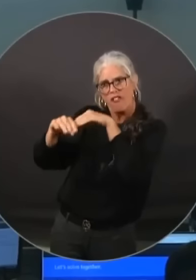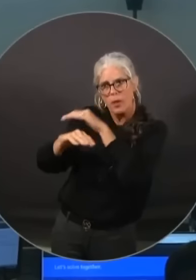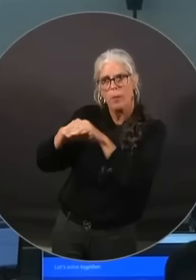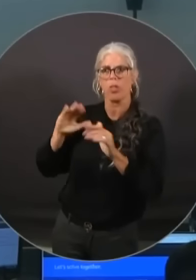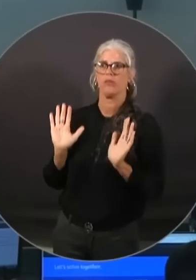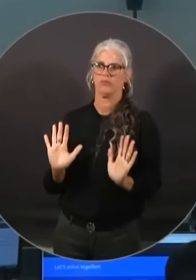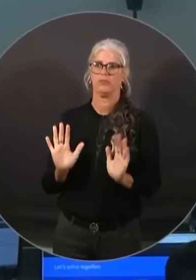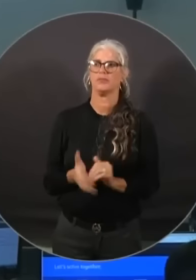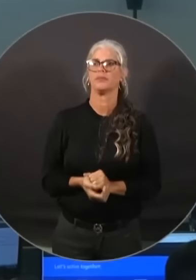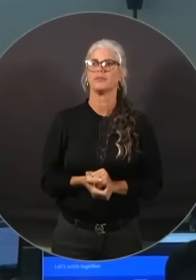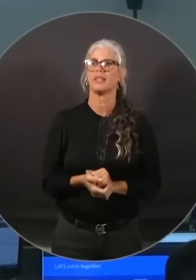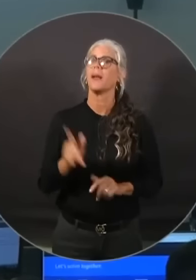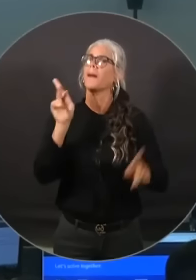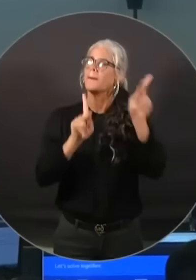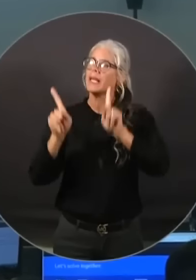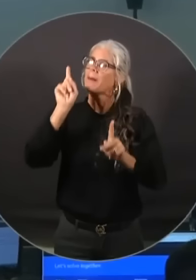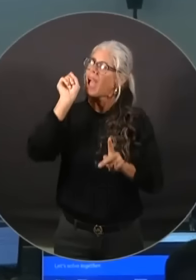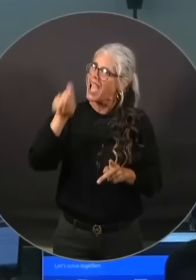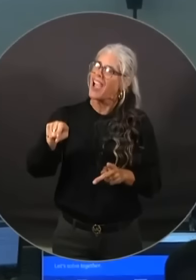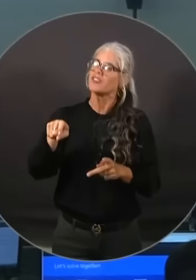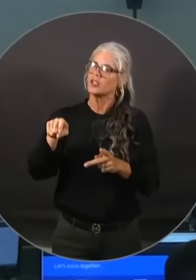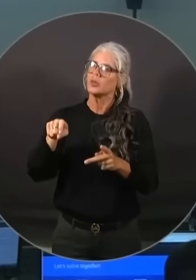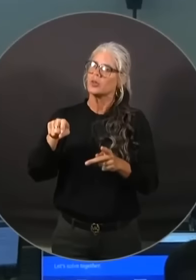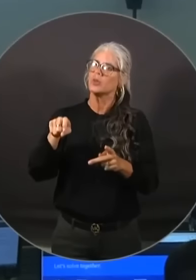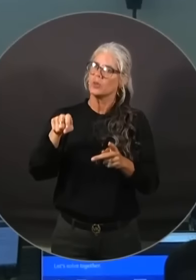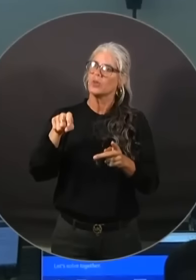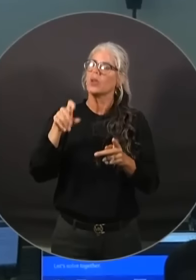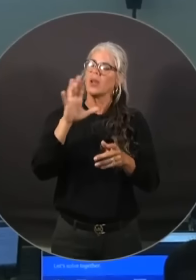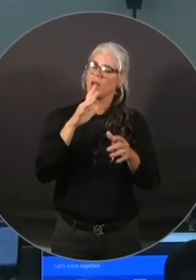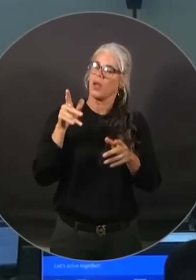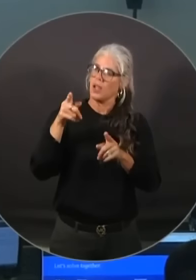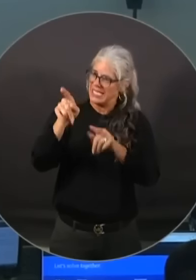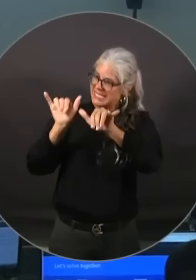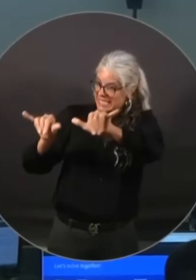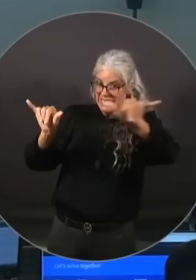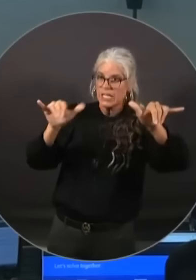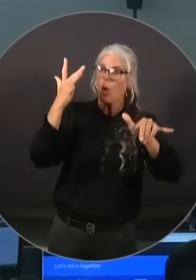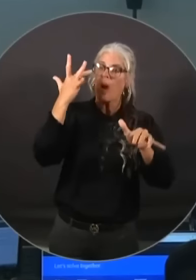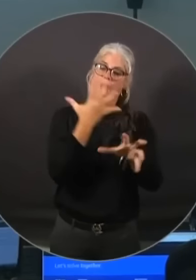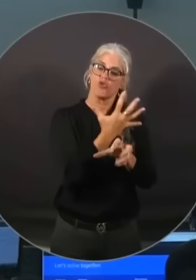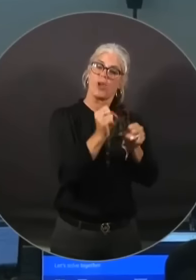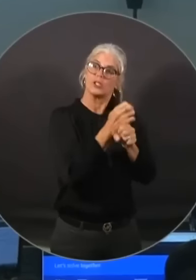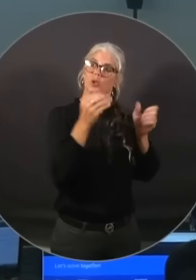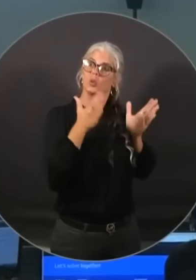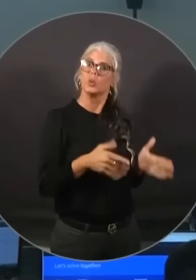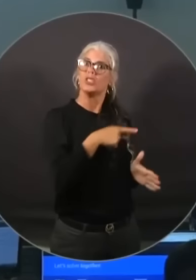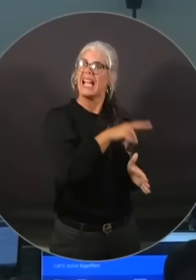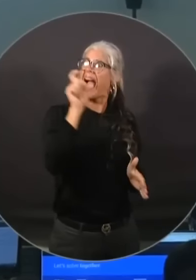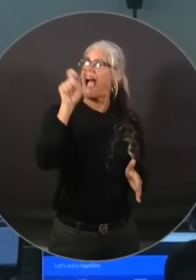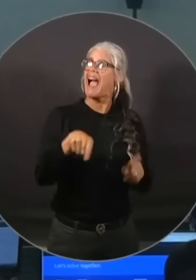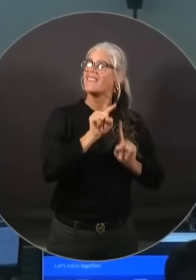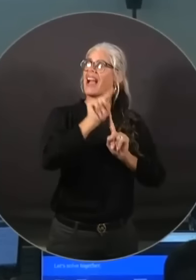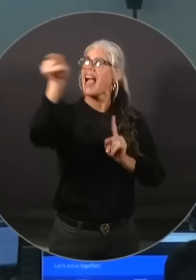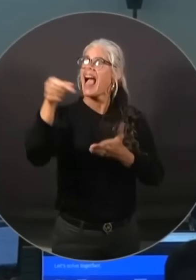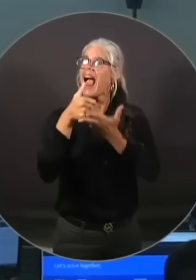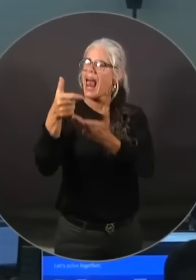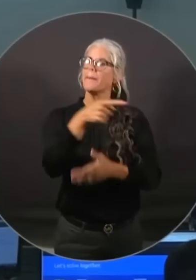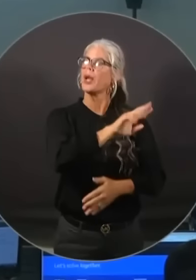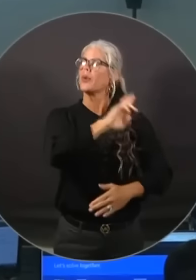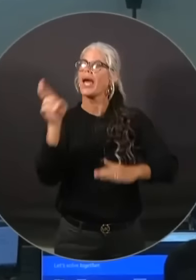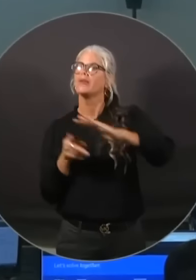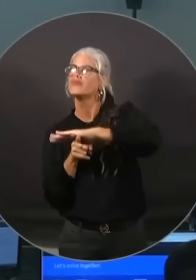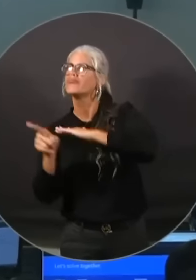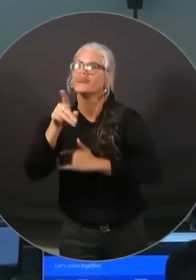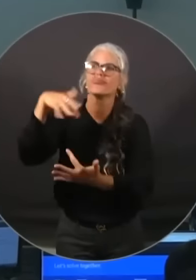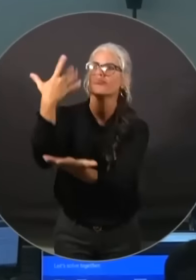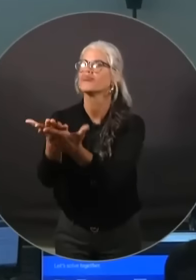to other people during the time of storm. Take care of yourself and your family, shelter in place as long as it needs to as